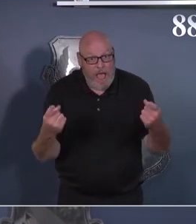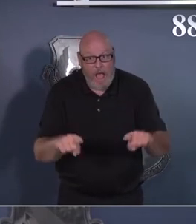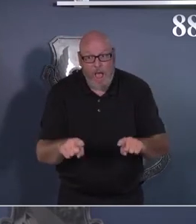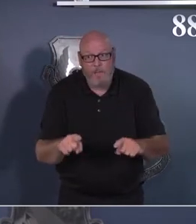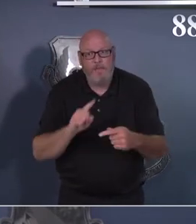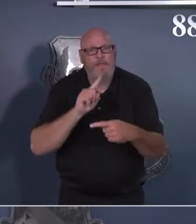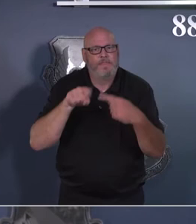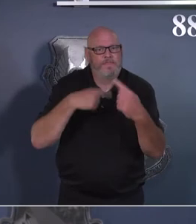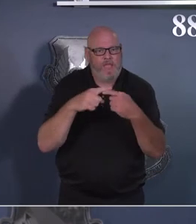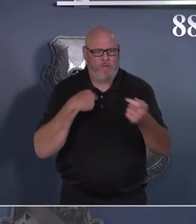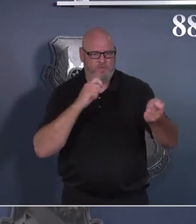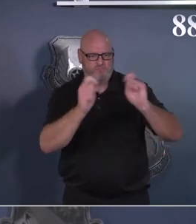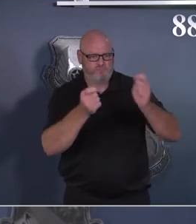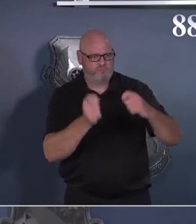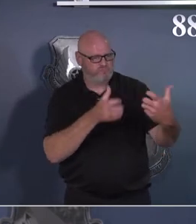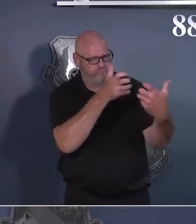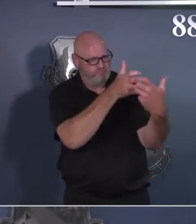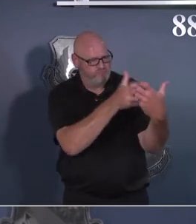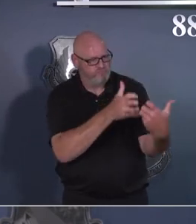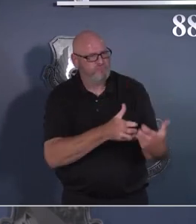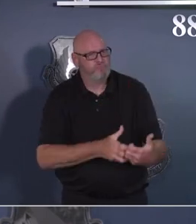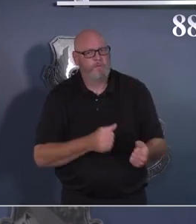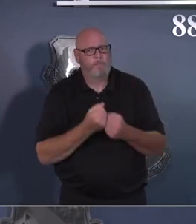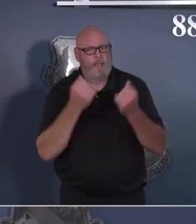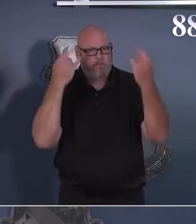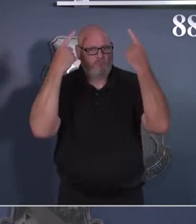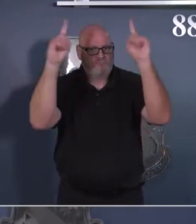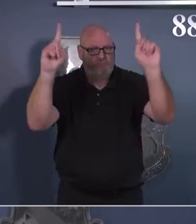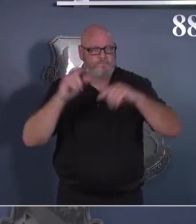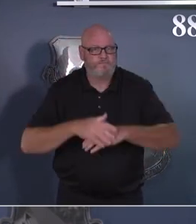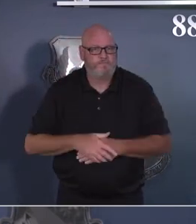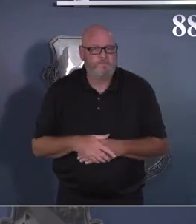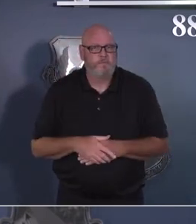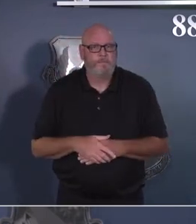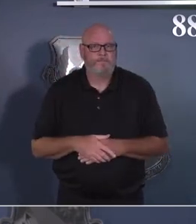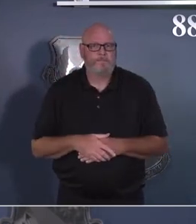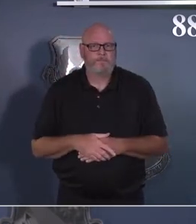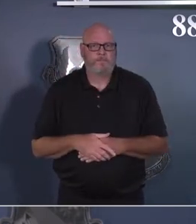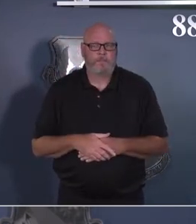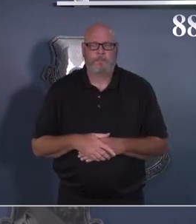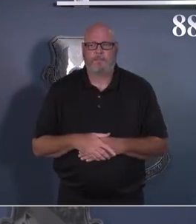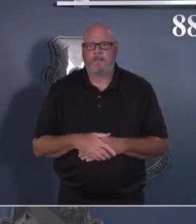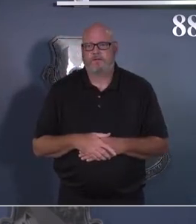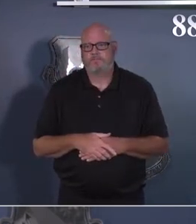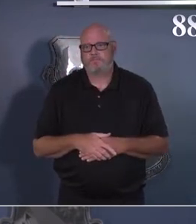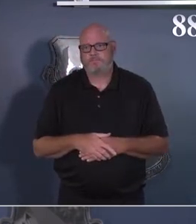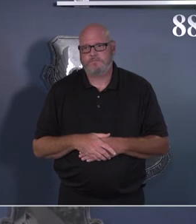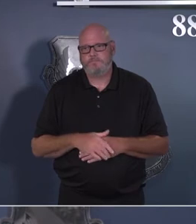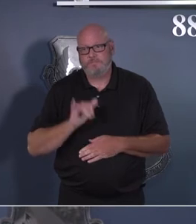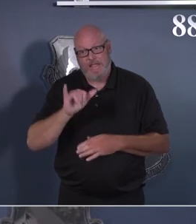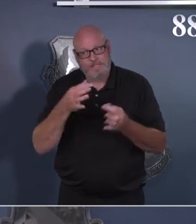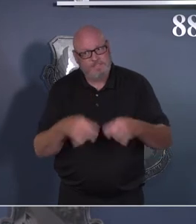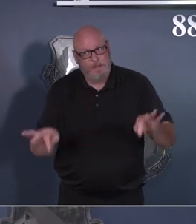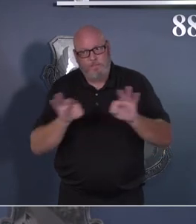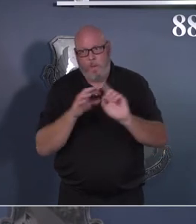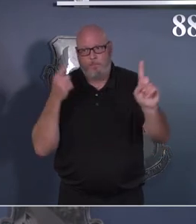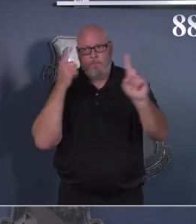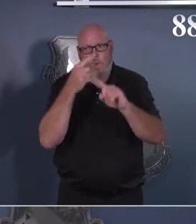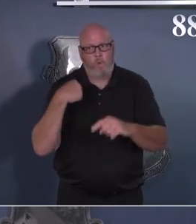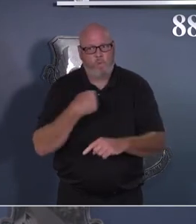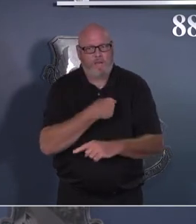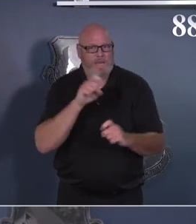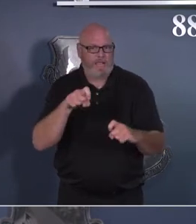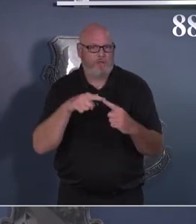That's a challenge we all have, and that's a very important thing that we need to address to get after critical